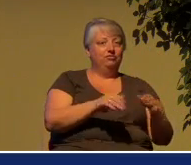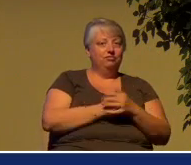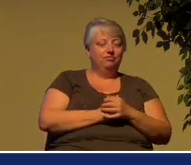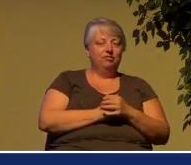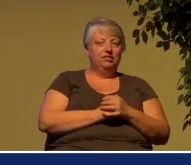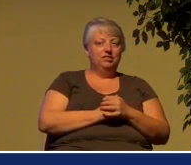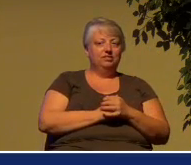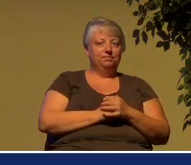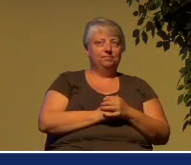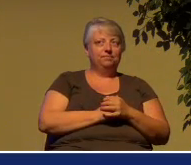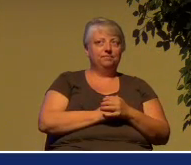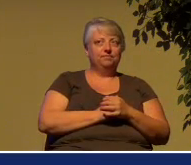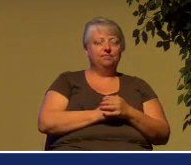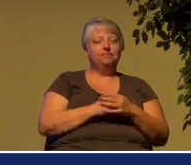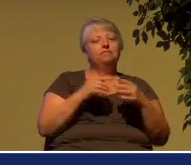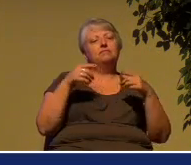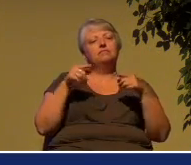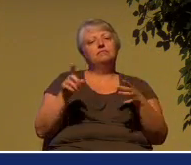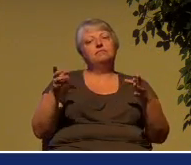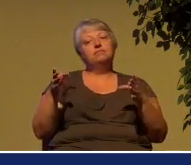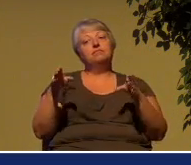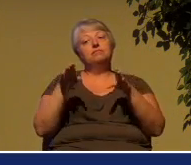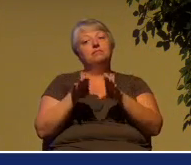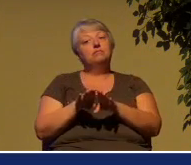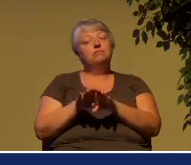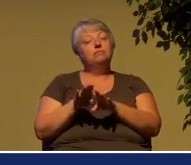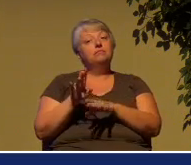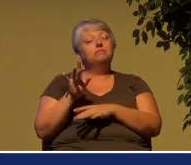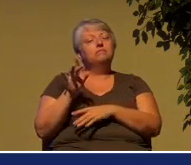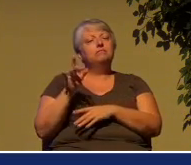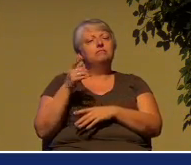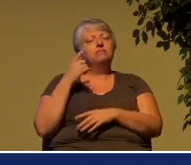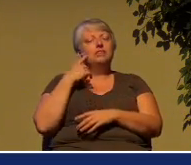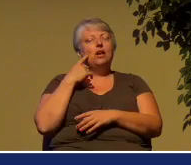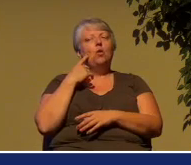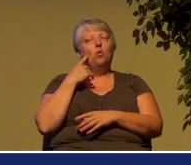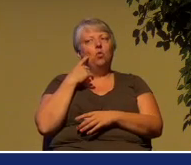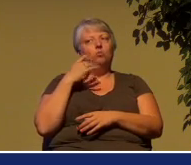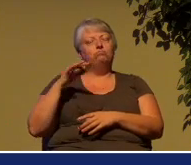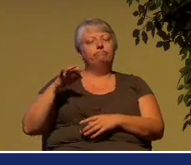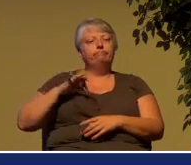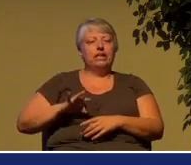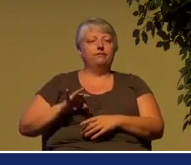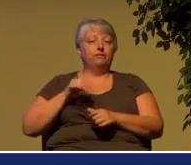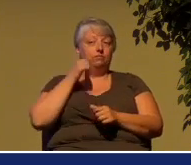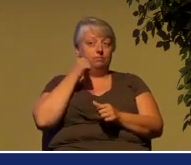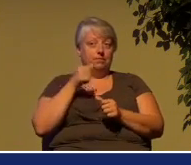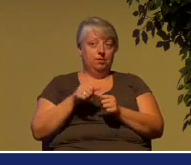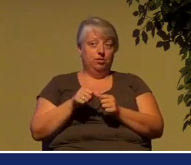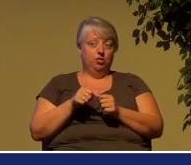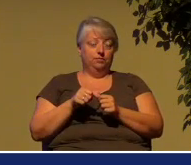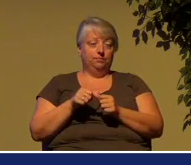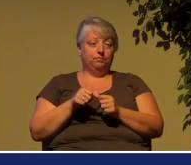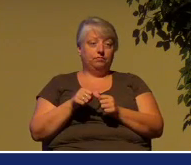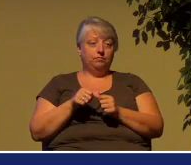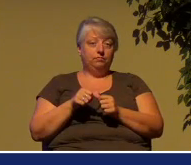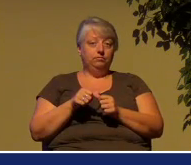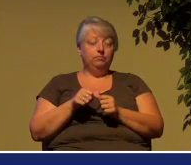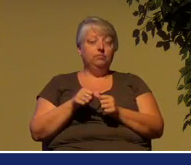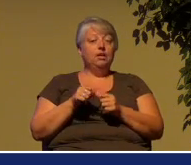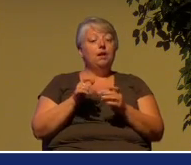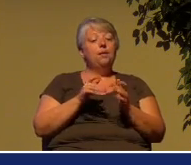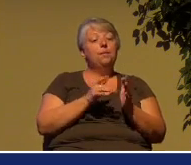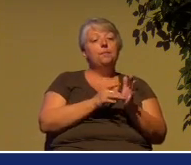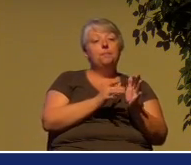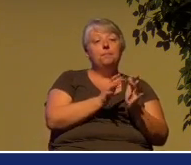Now, as we wind this up, it's very helpful, I think, to remember that this happens biblically on two levels.